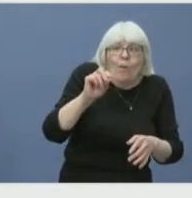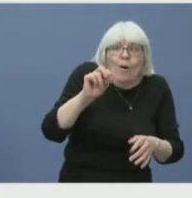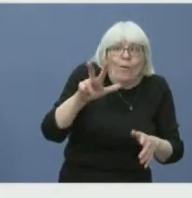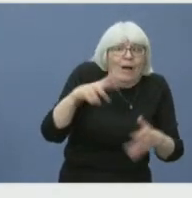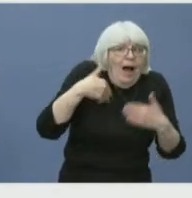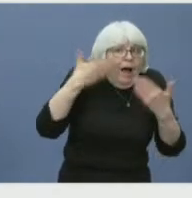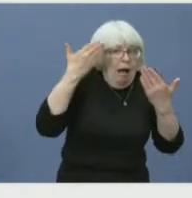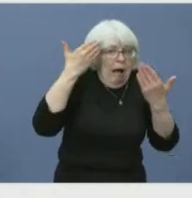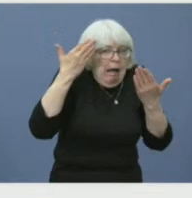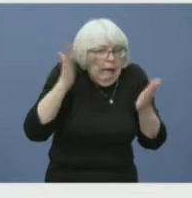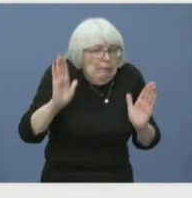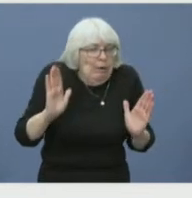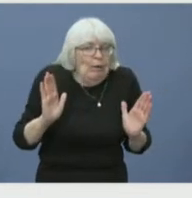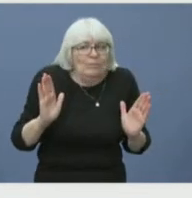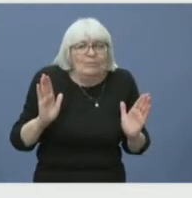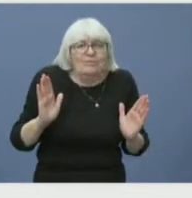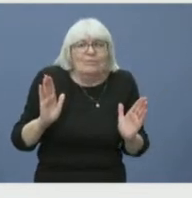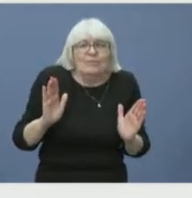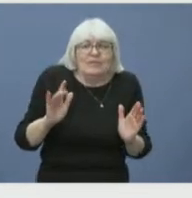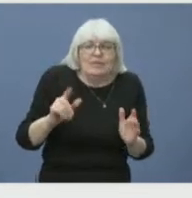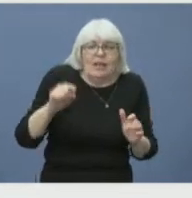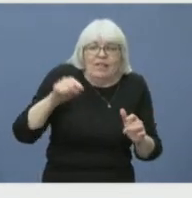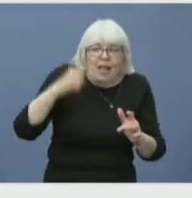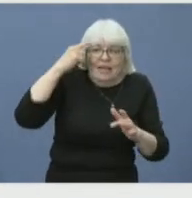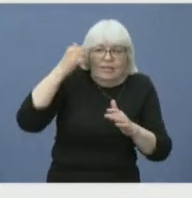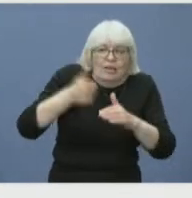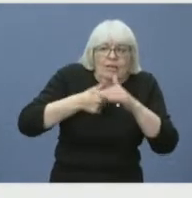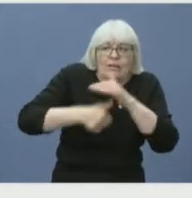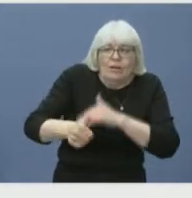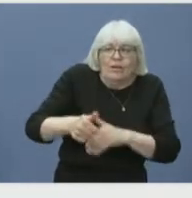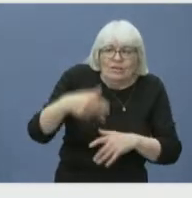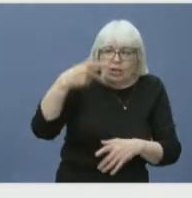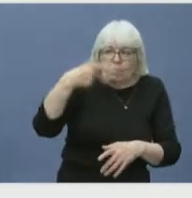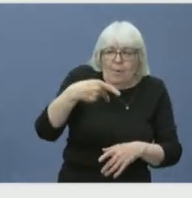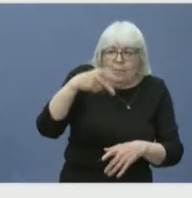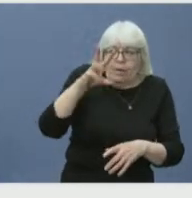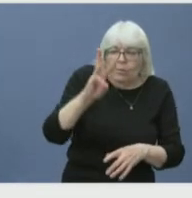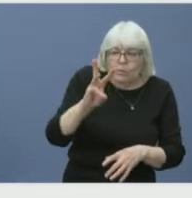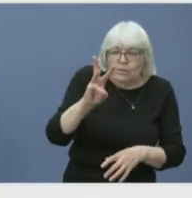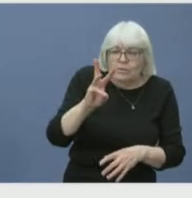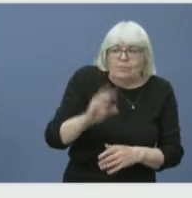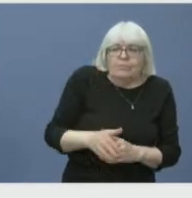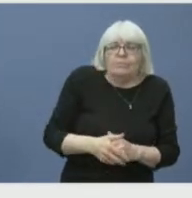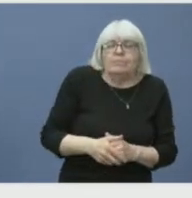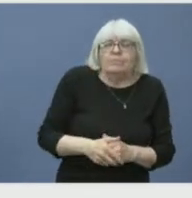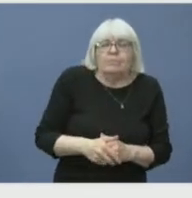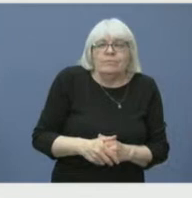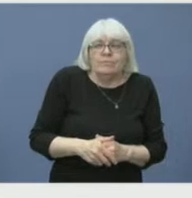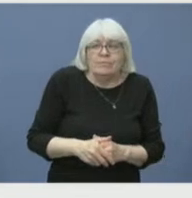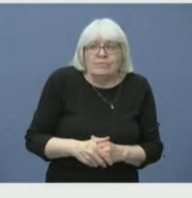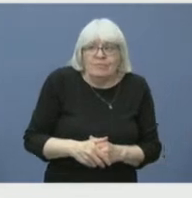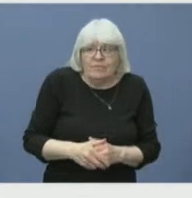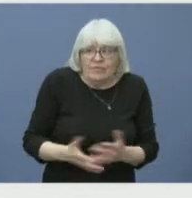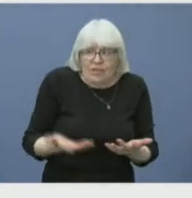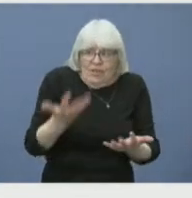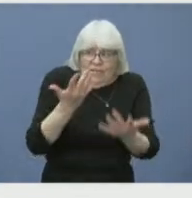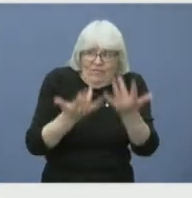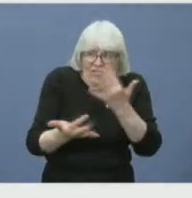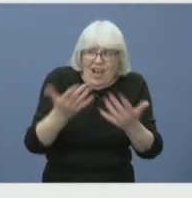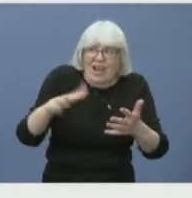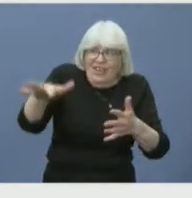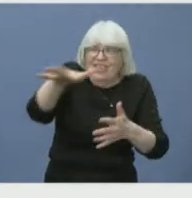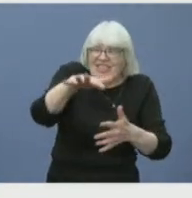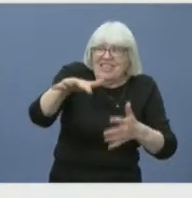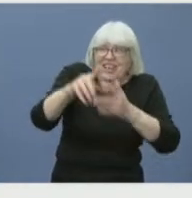be a public works decision. But with the fire put out, it does alleviate that concern of the safety